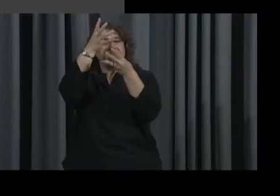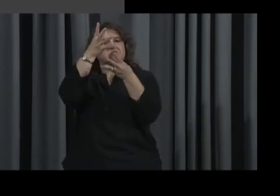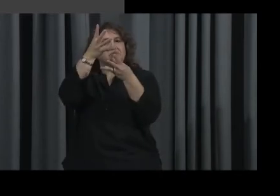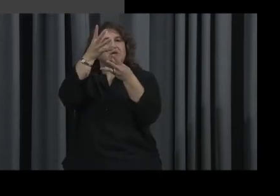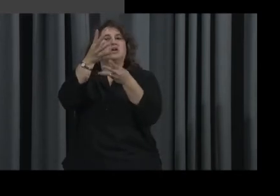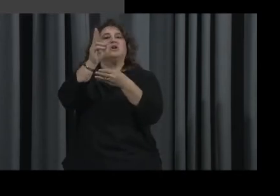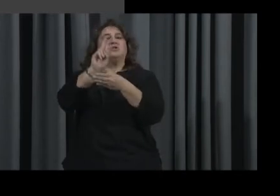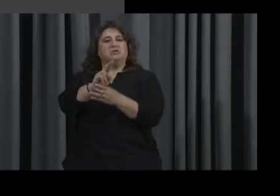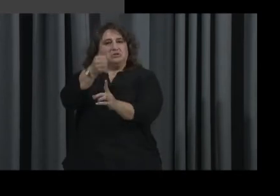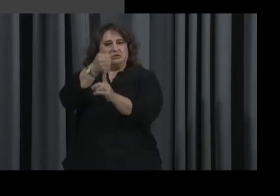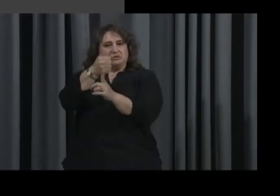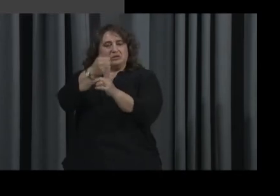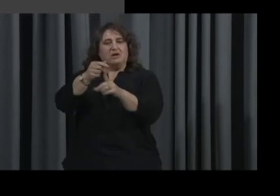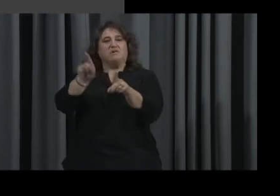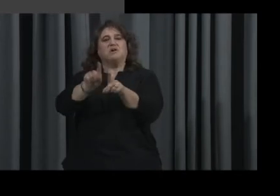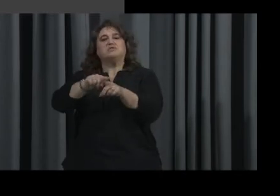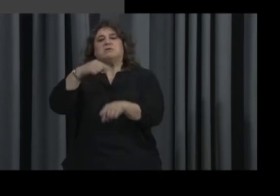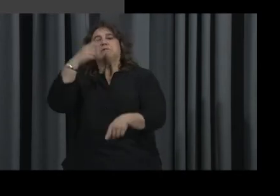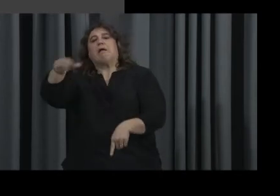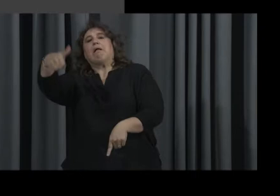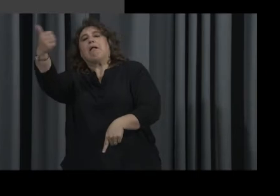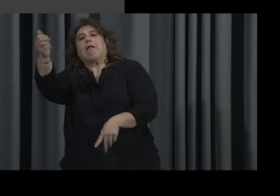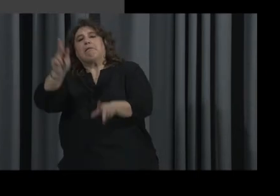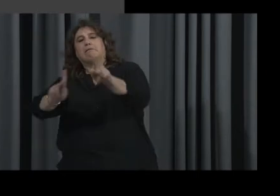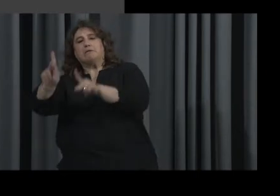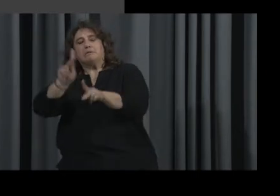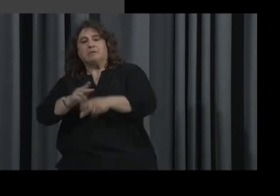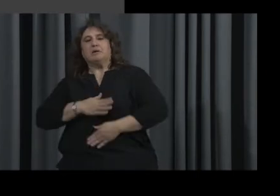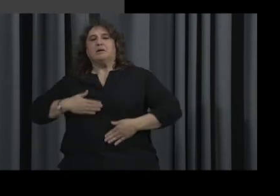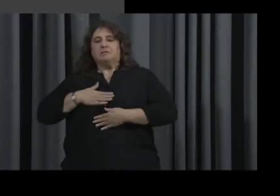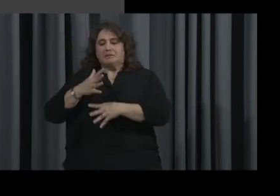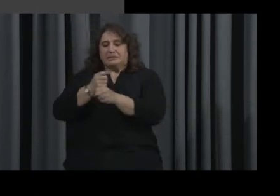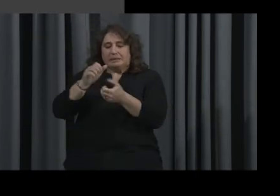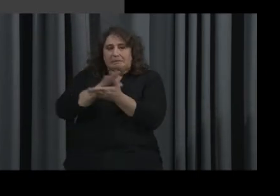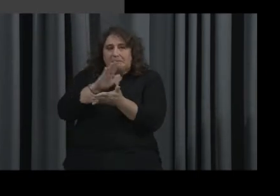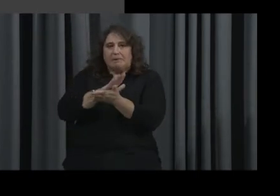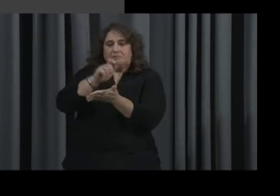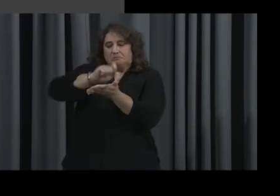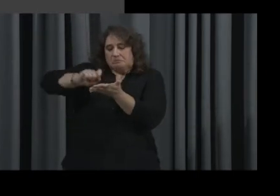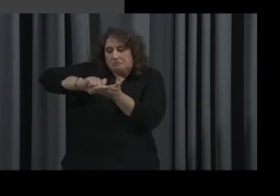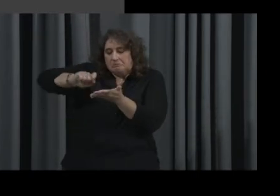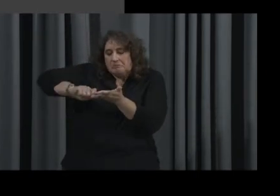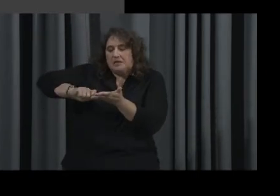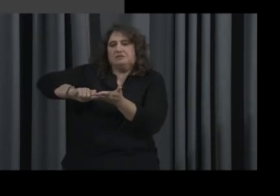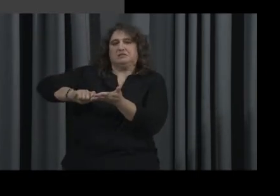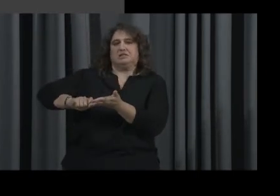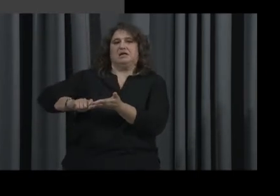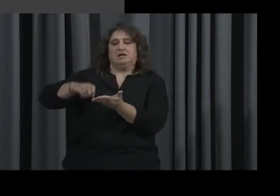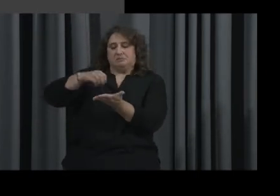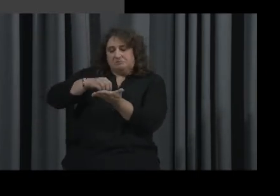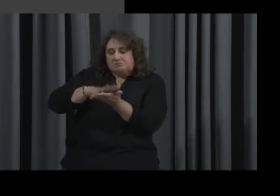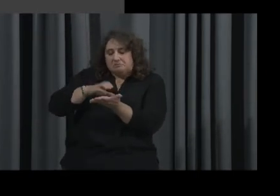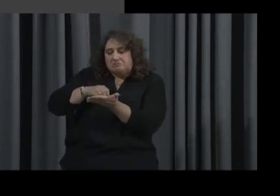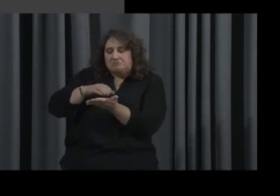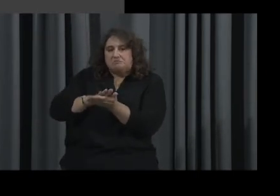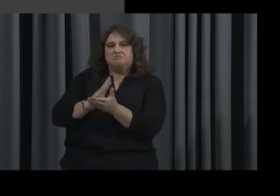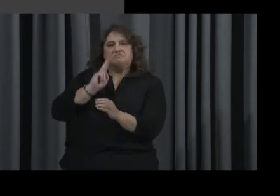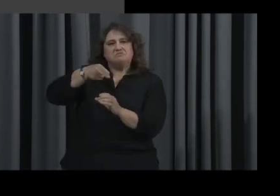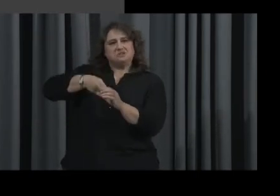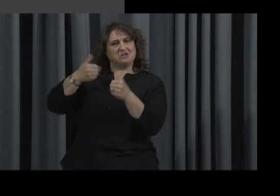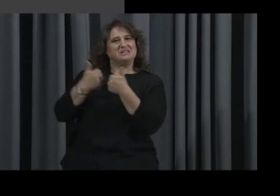for yourself and to share with others, so please feel free to grab pencil and paper and take note and participate with us.